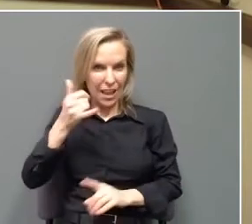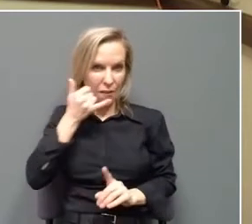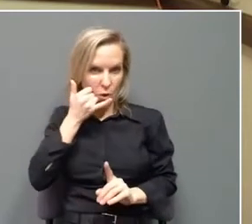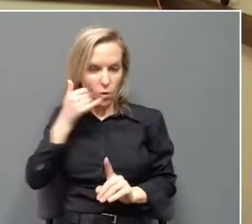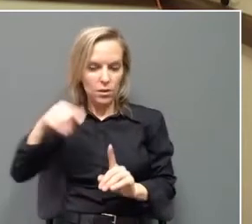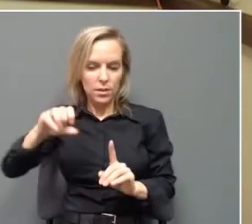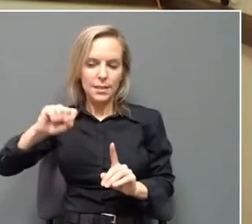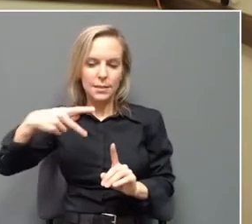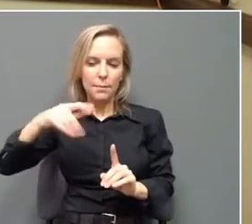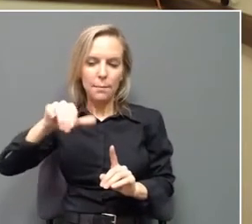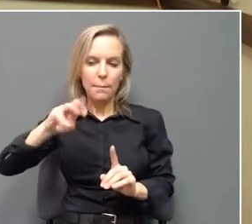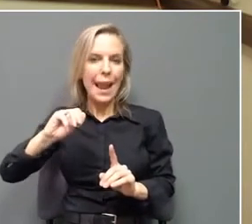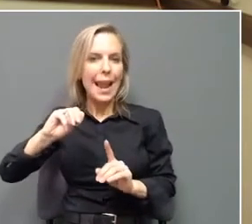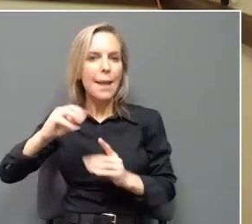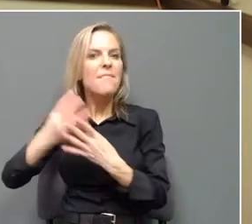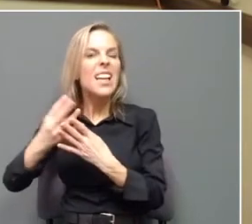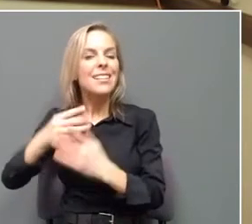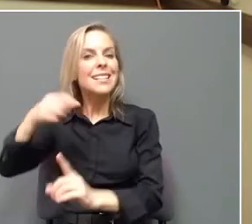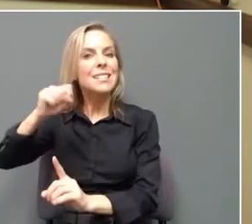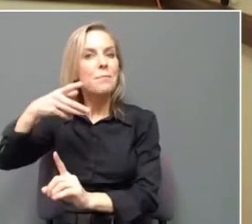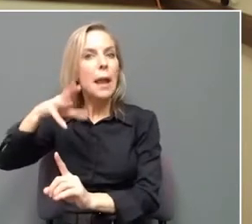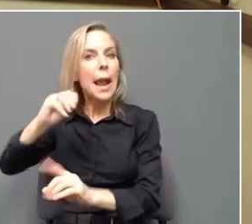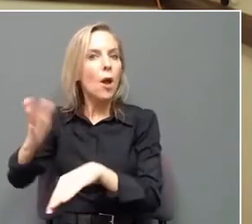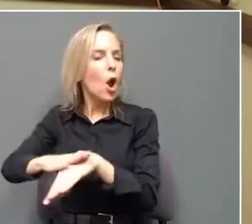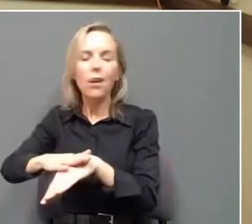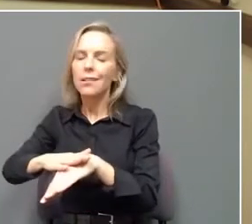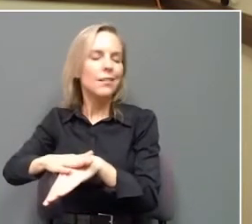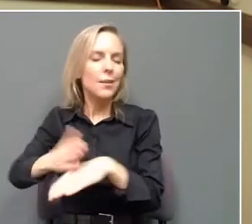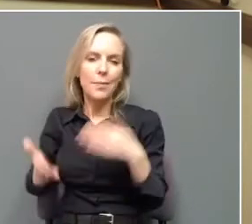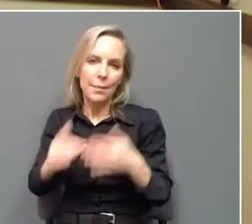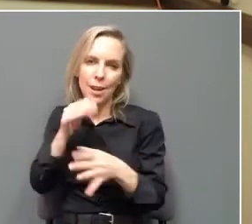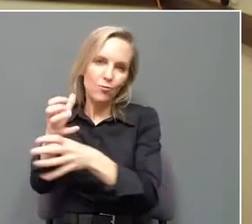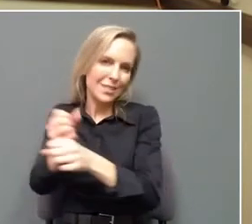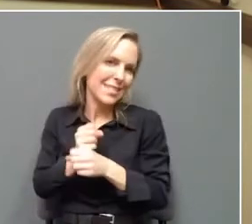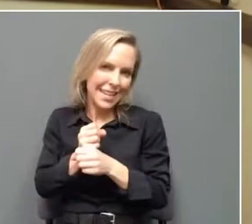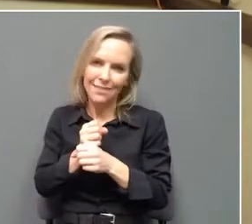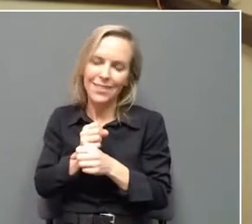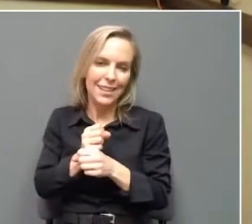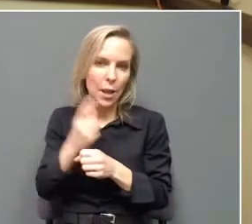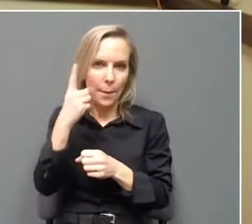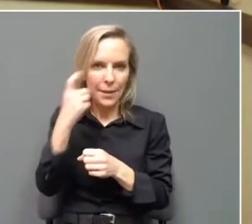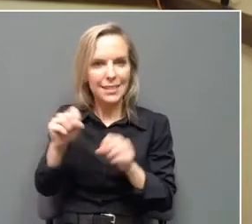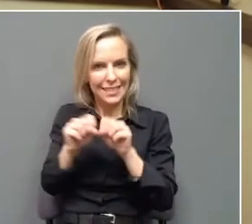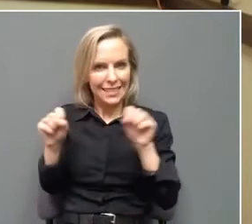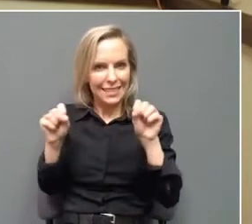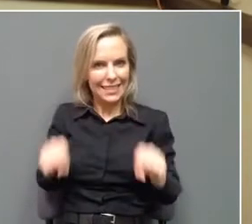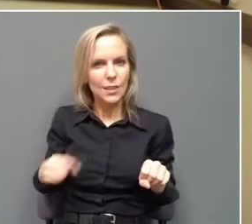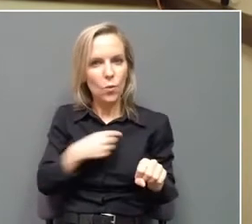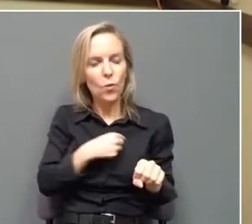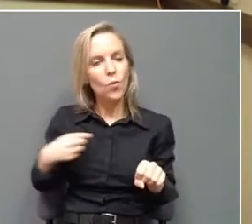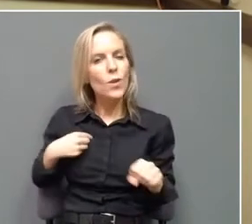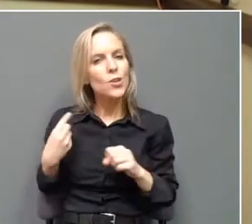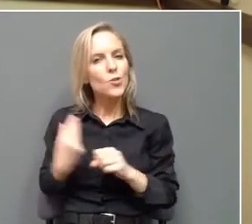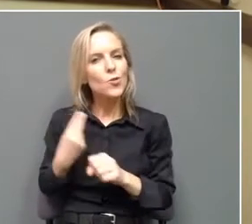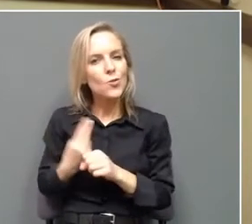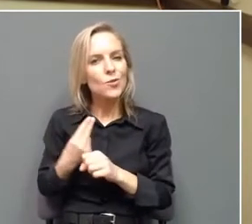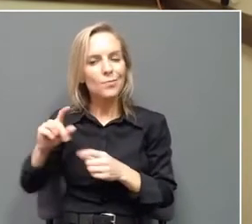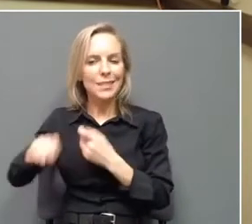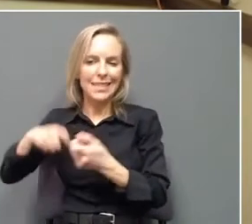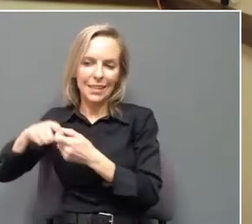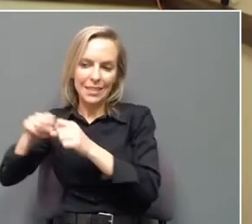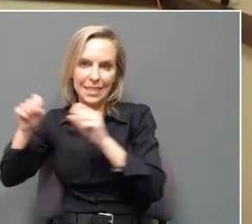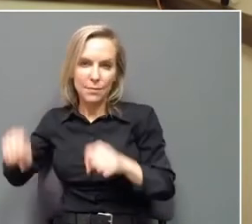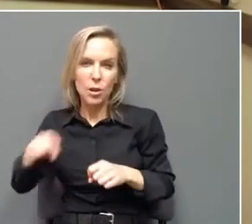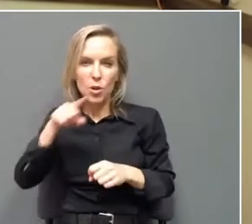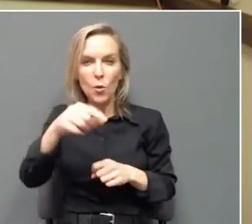on, you may not receive our call because of the system that we use. So make sure if you've got a virtual